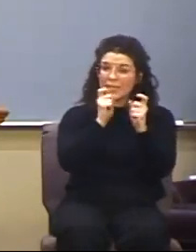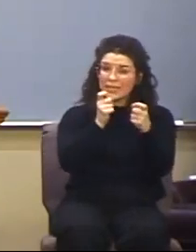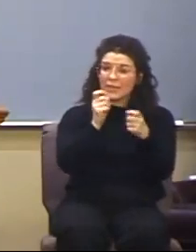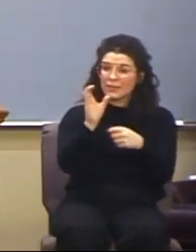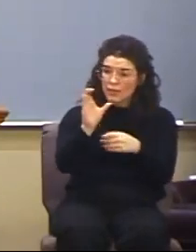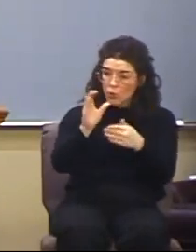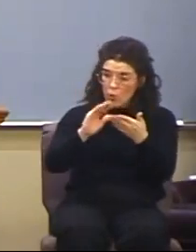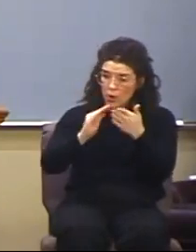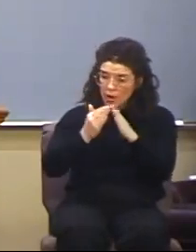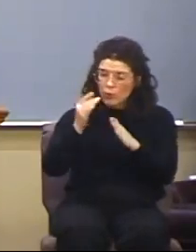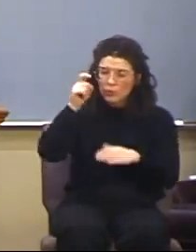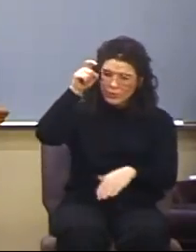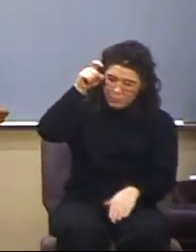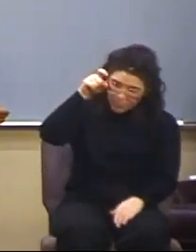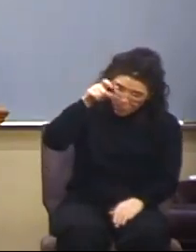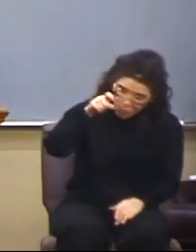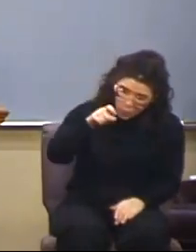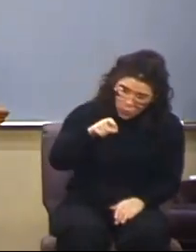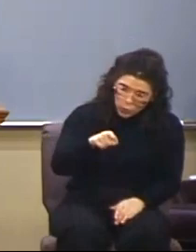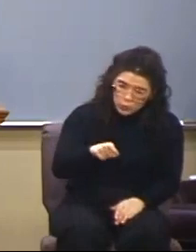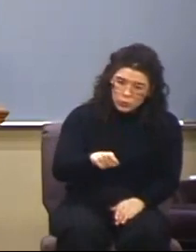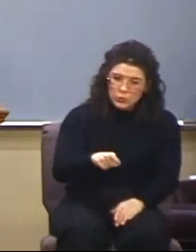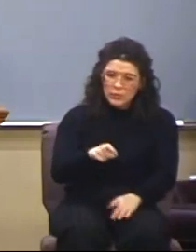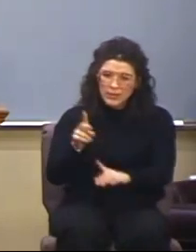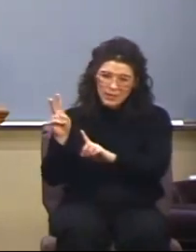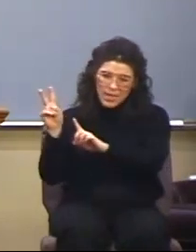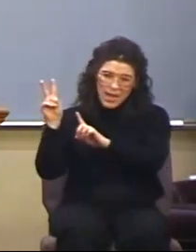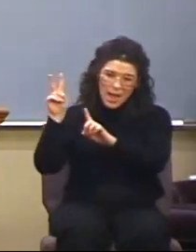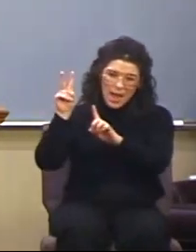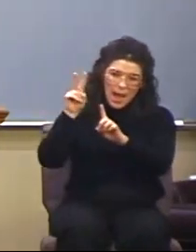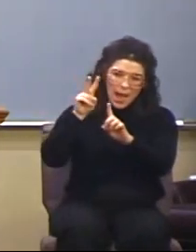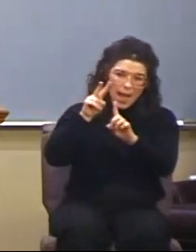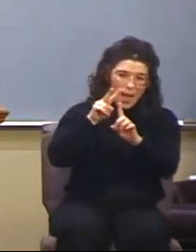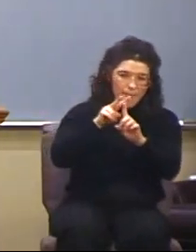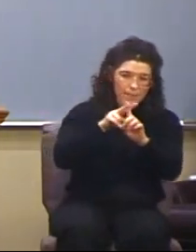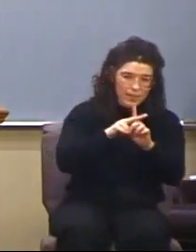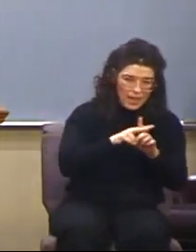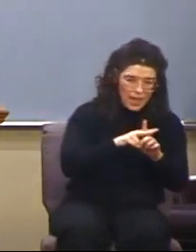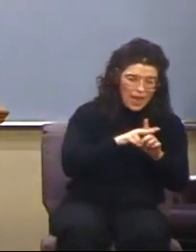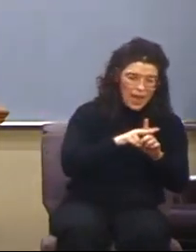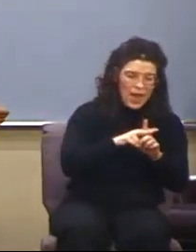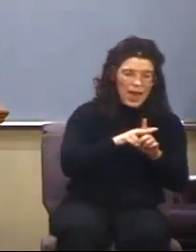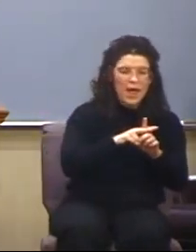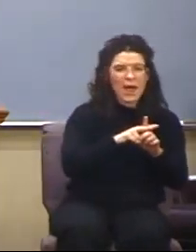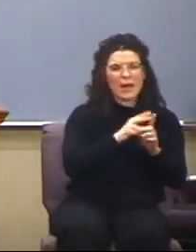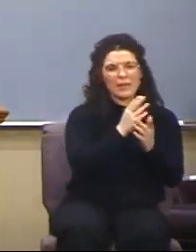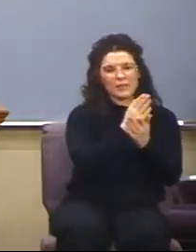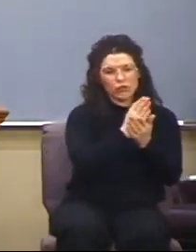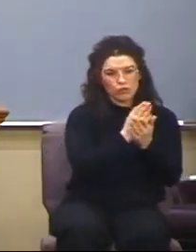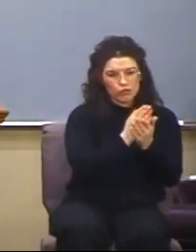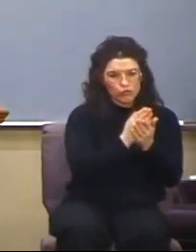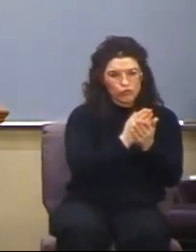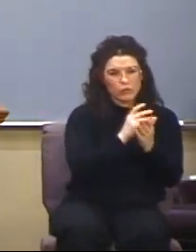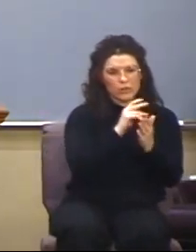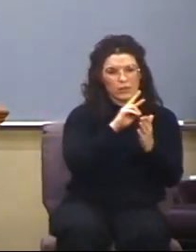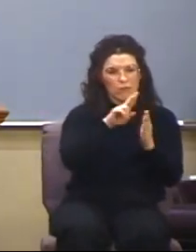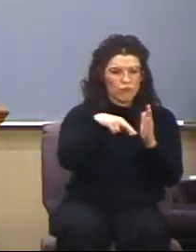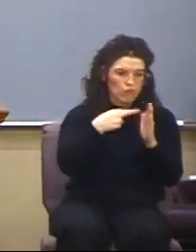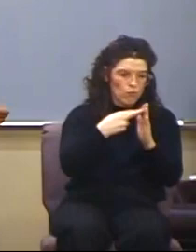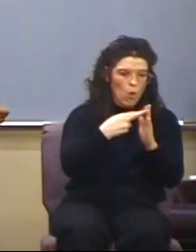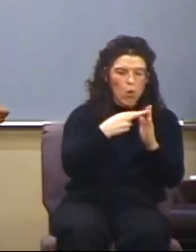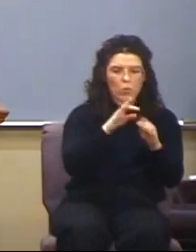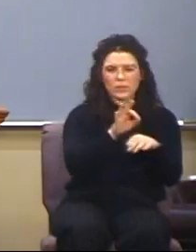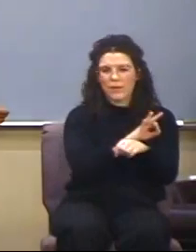is intended to be applied in certain functions, roles, and ministries.